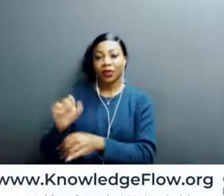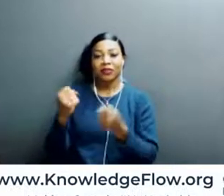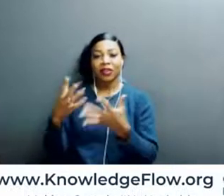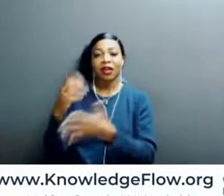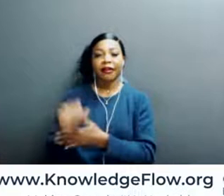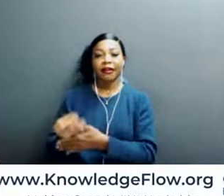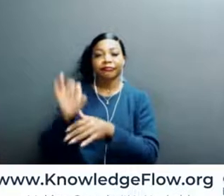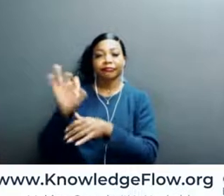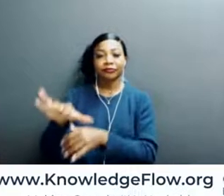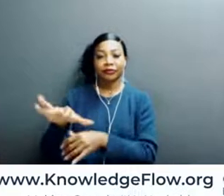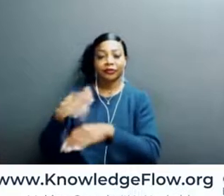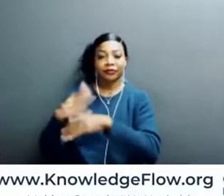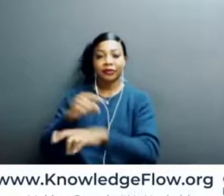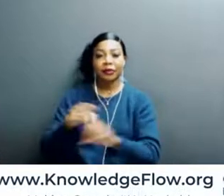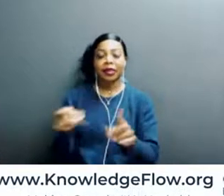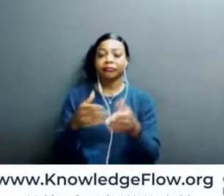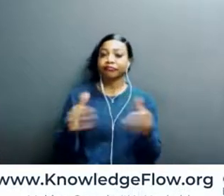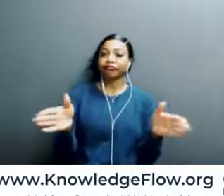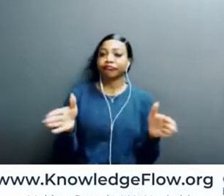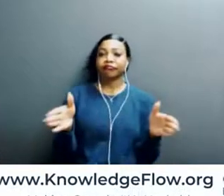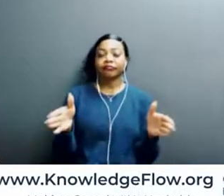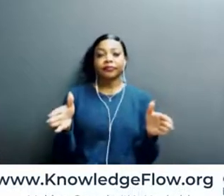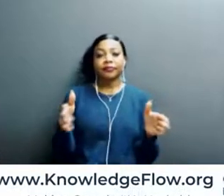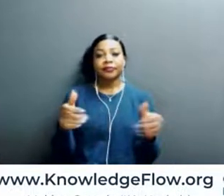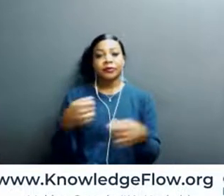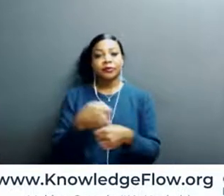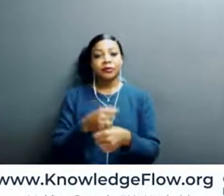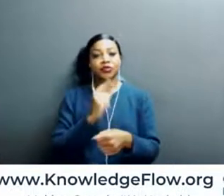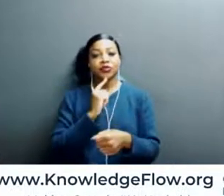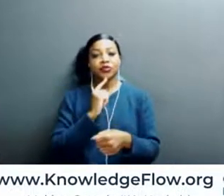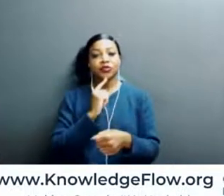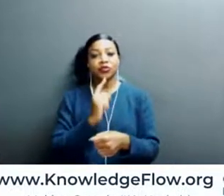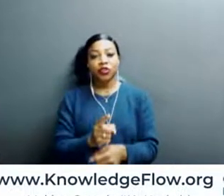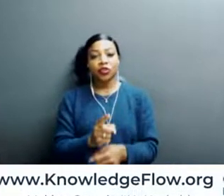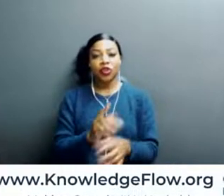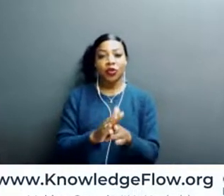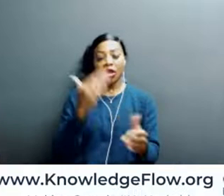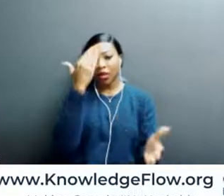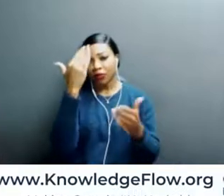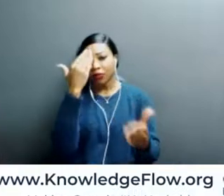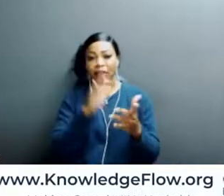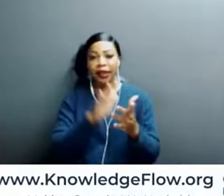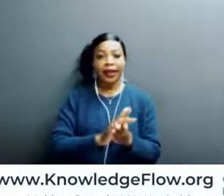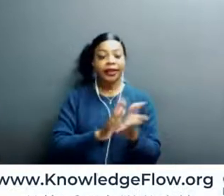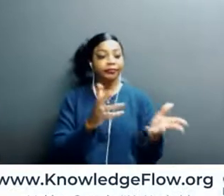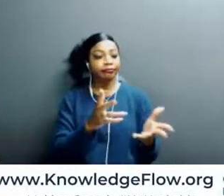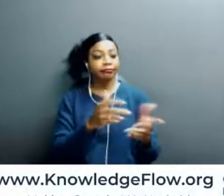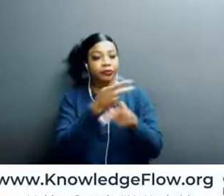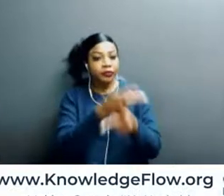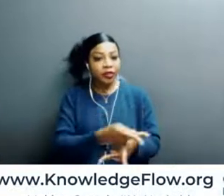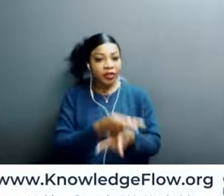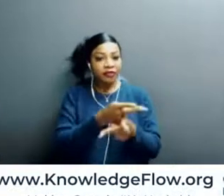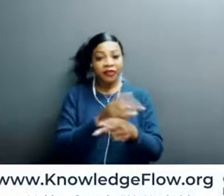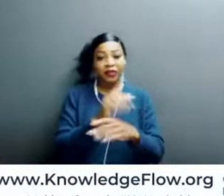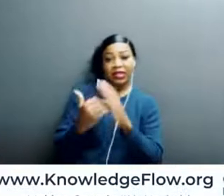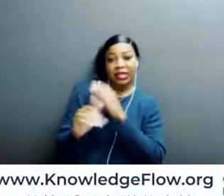a sort of general practice, to be sort of really cognizant of any kind of emails or messages or requests that are asking you